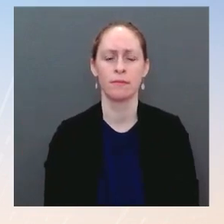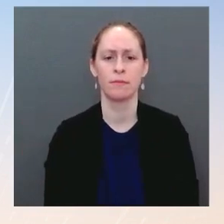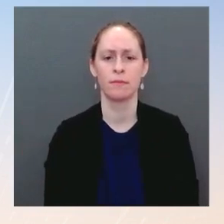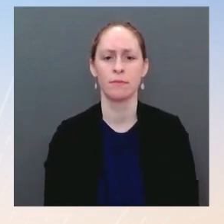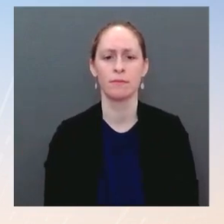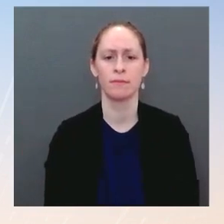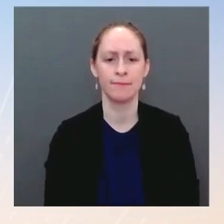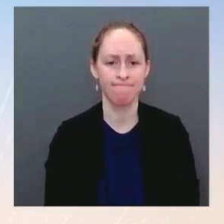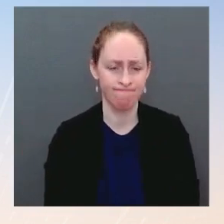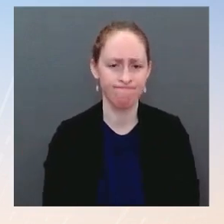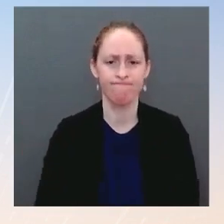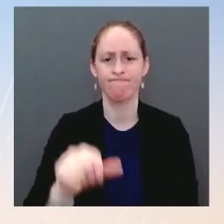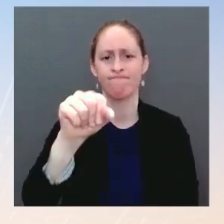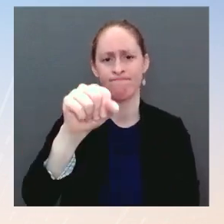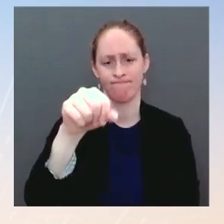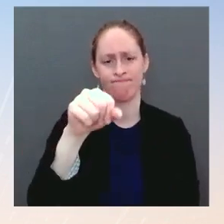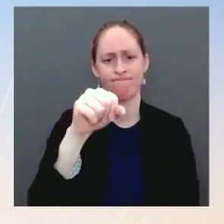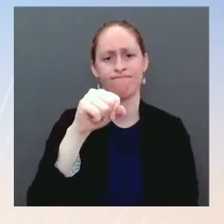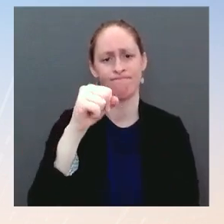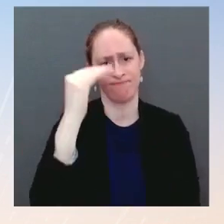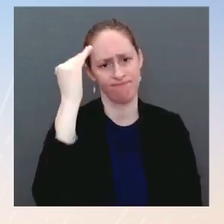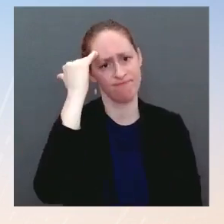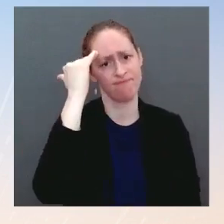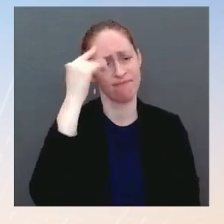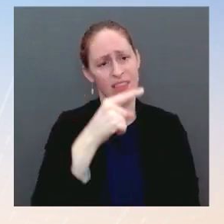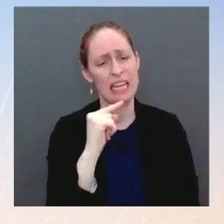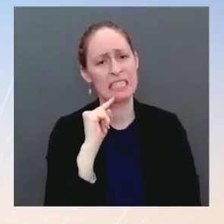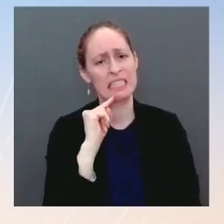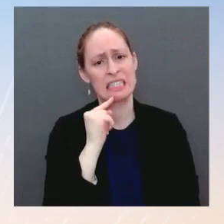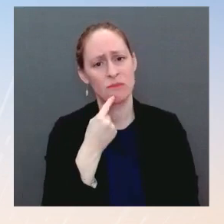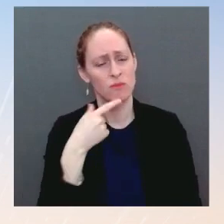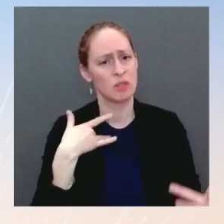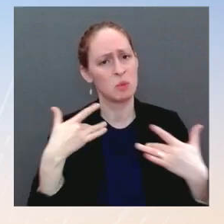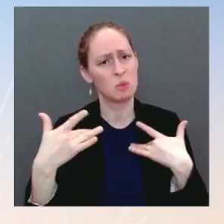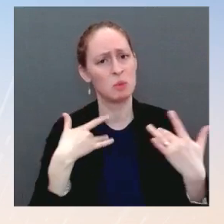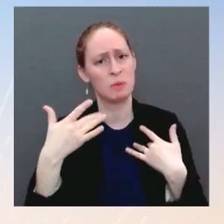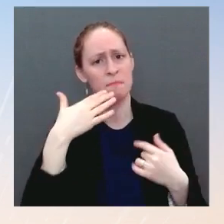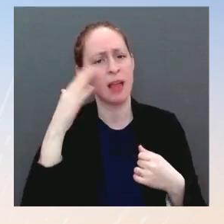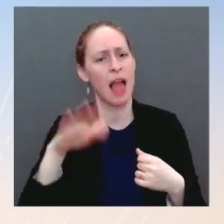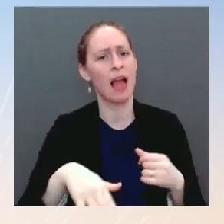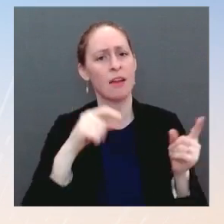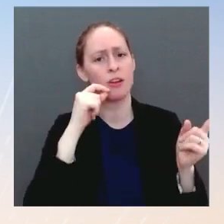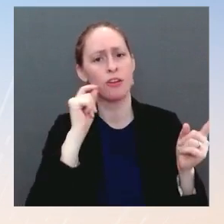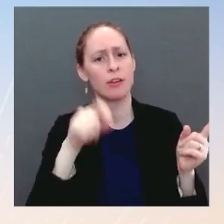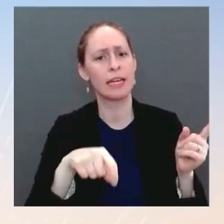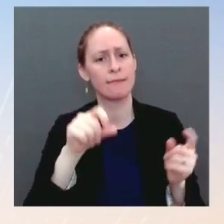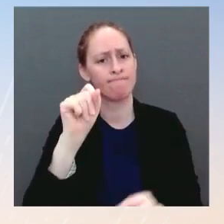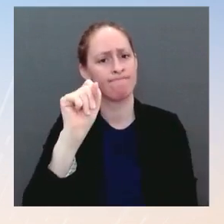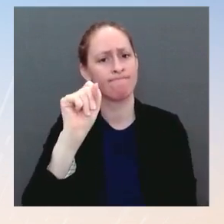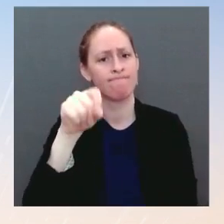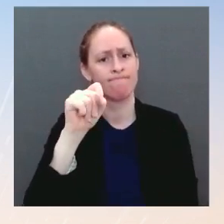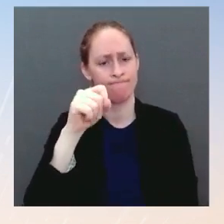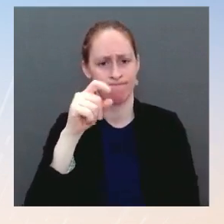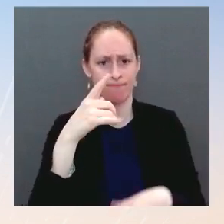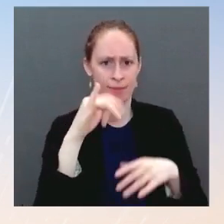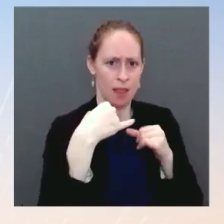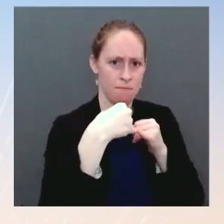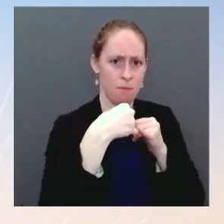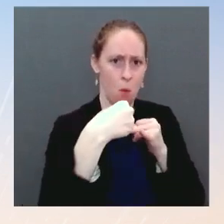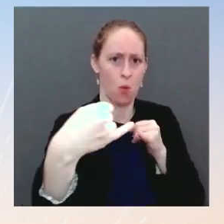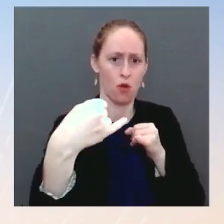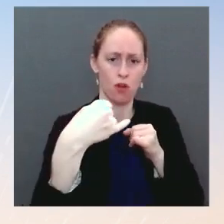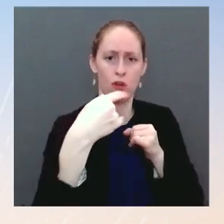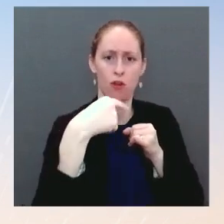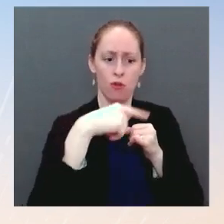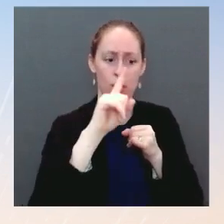needs are in the easternmost regions, of course, bordering Russia, including Donetsk and Luhansk, where fighting along active frontlines have resulted in civilian